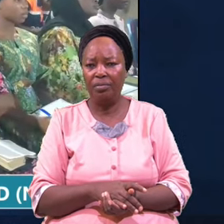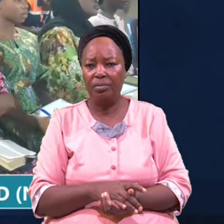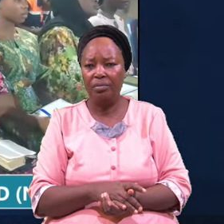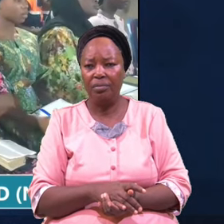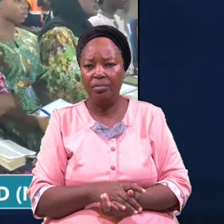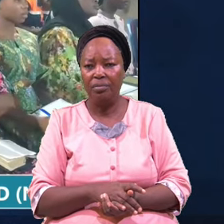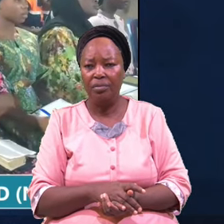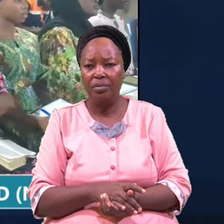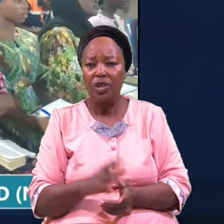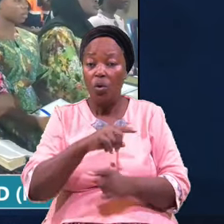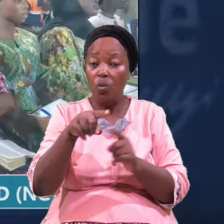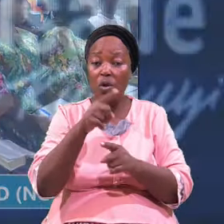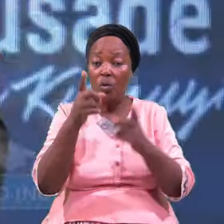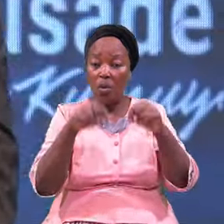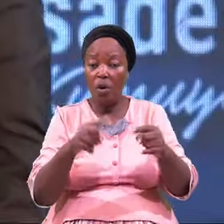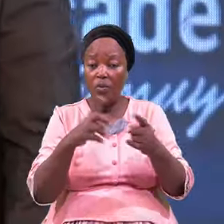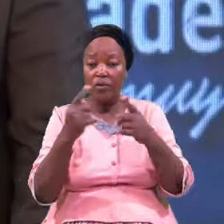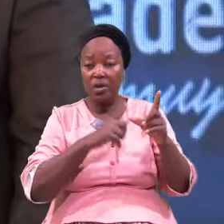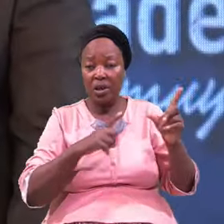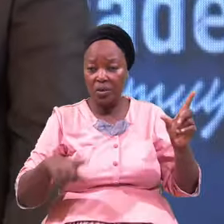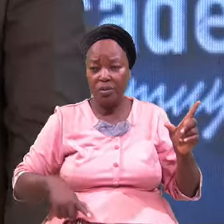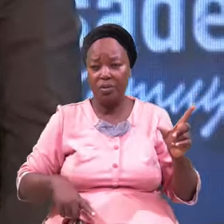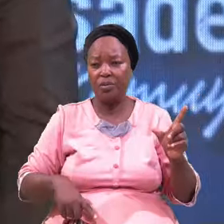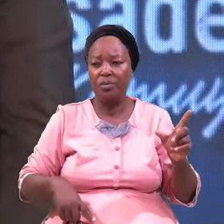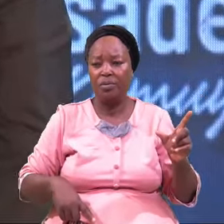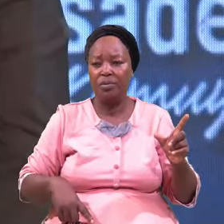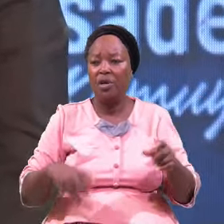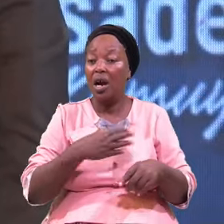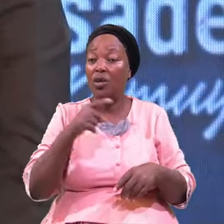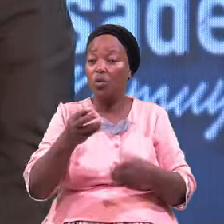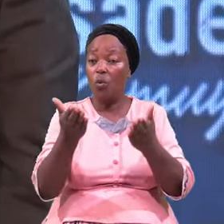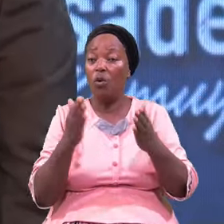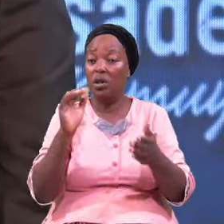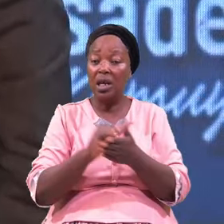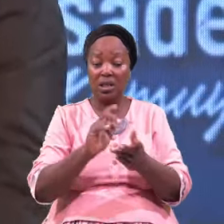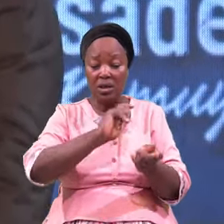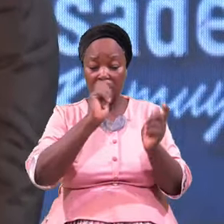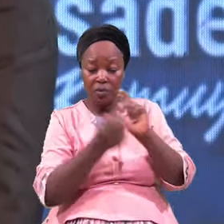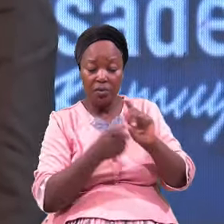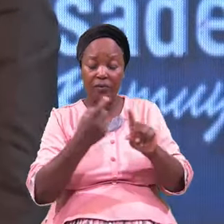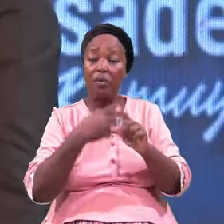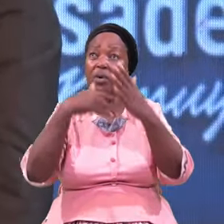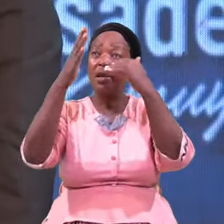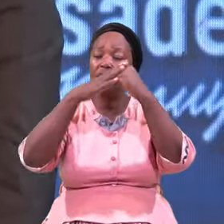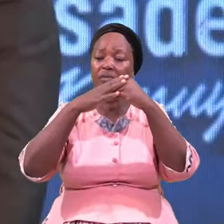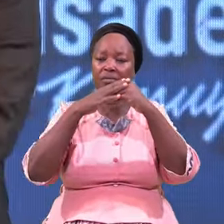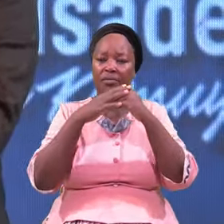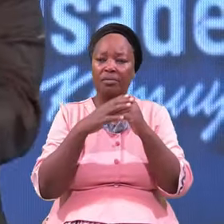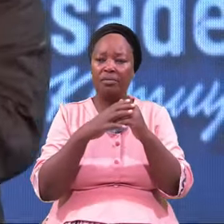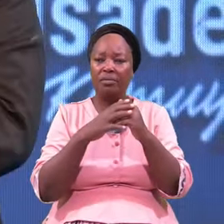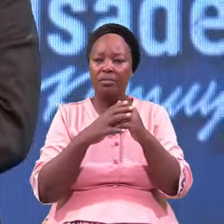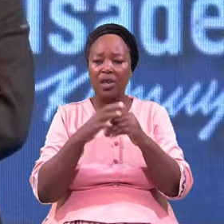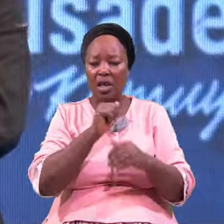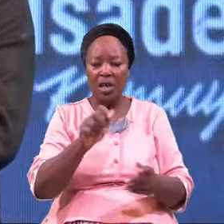When You Come To The Lord And You Want The Transformation From Heaven A